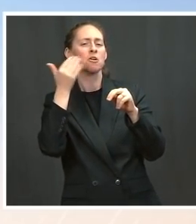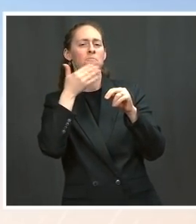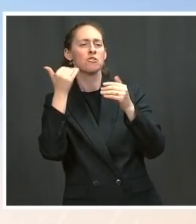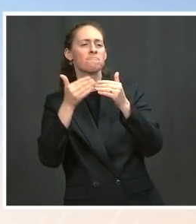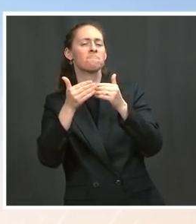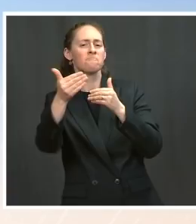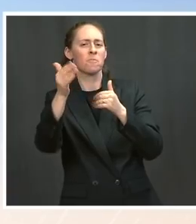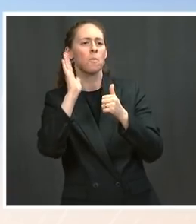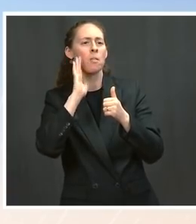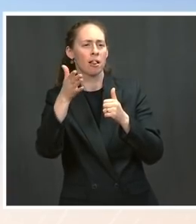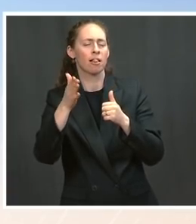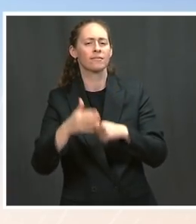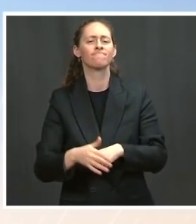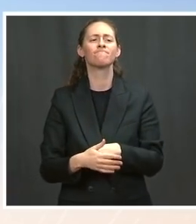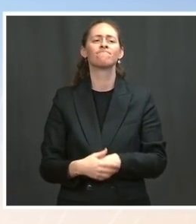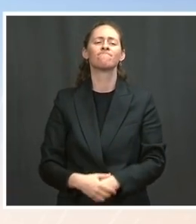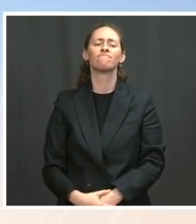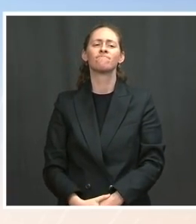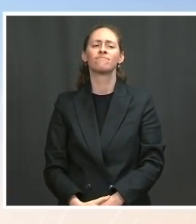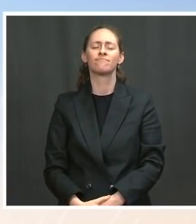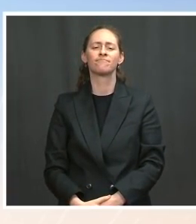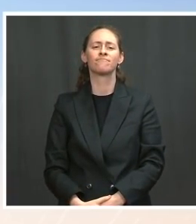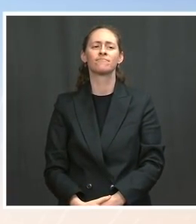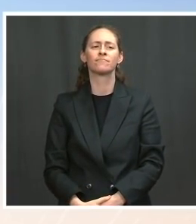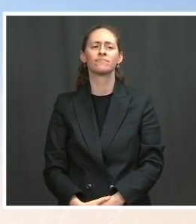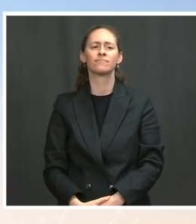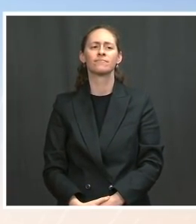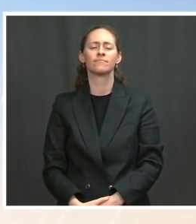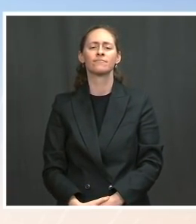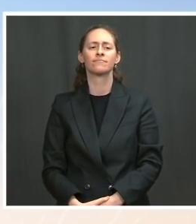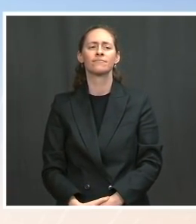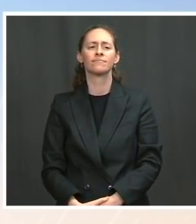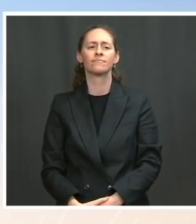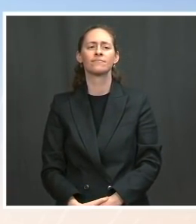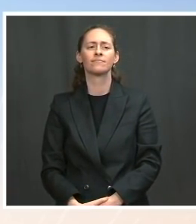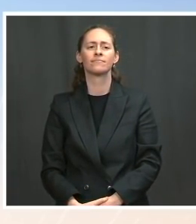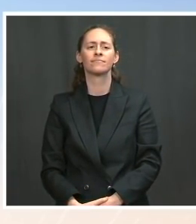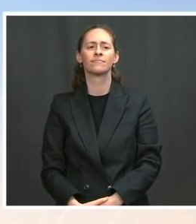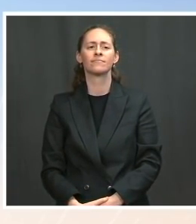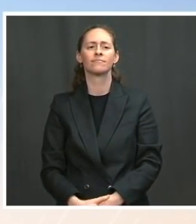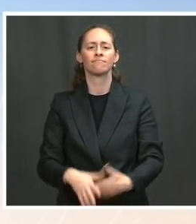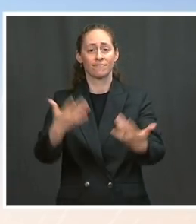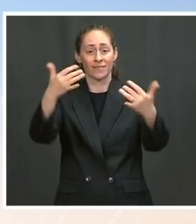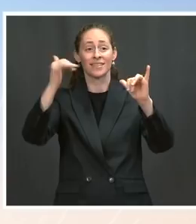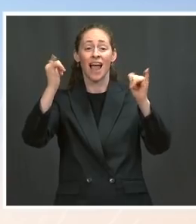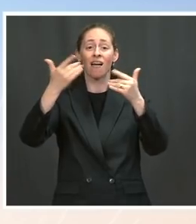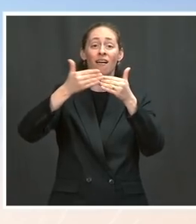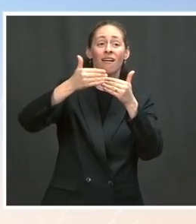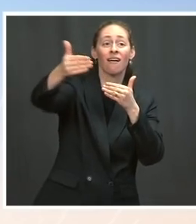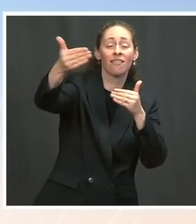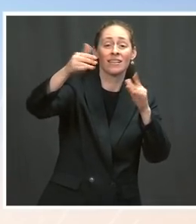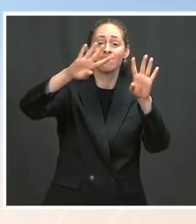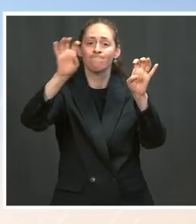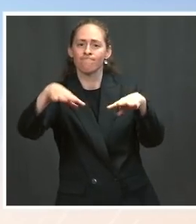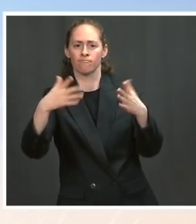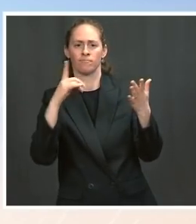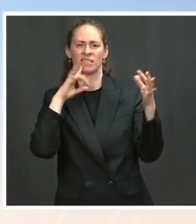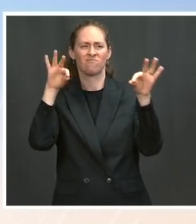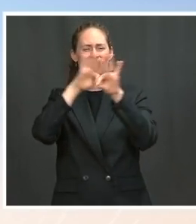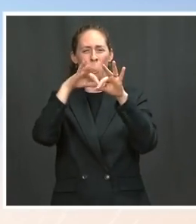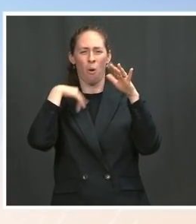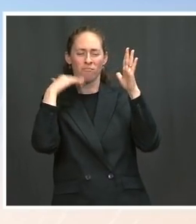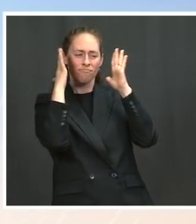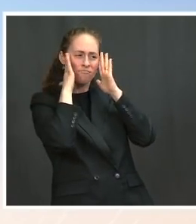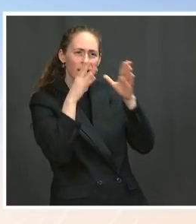-term economic health depends on whether we invest in American families and workers, and I'm very